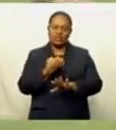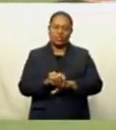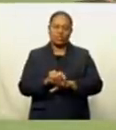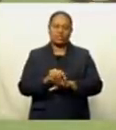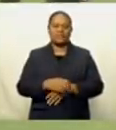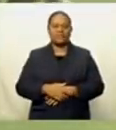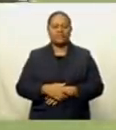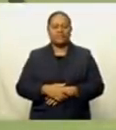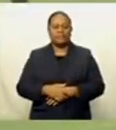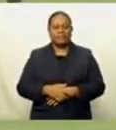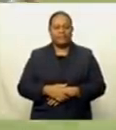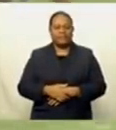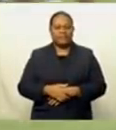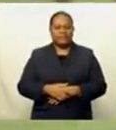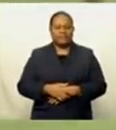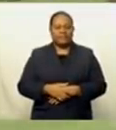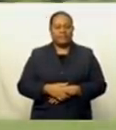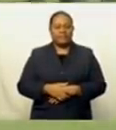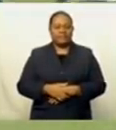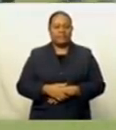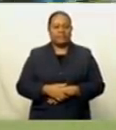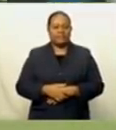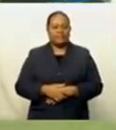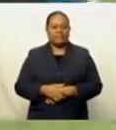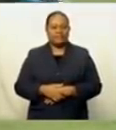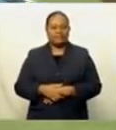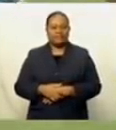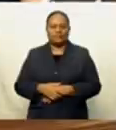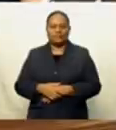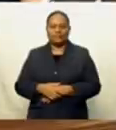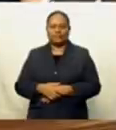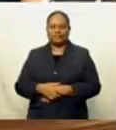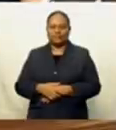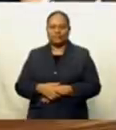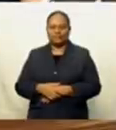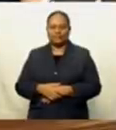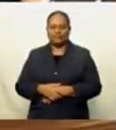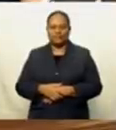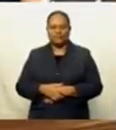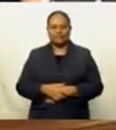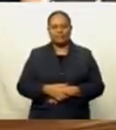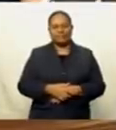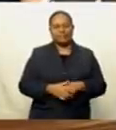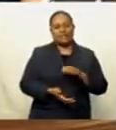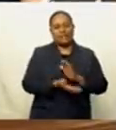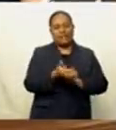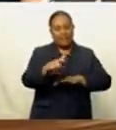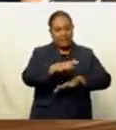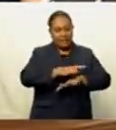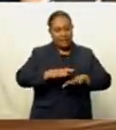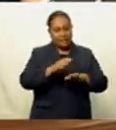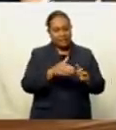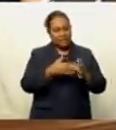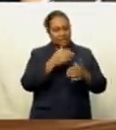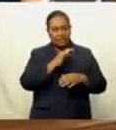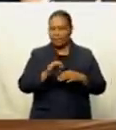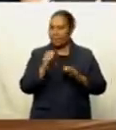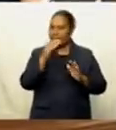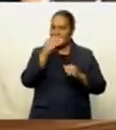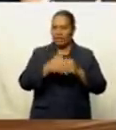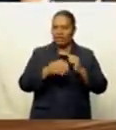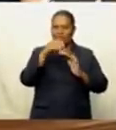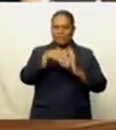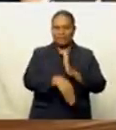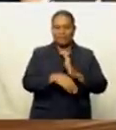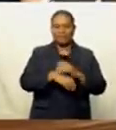build-up for the Olympics. Karline Itavi, AFBC Sports. The Highlanders remain unbeaten in Super Rugby Trans-Tasman,